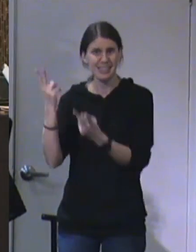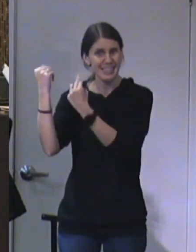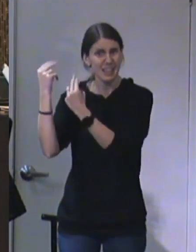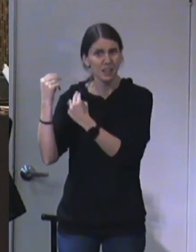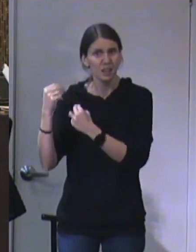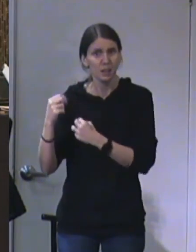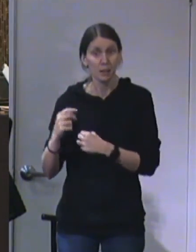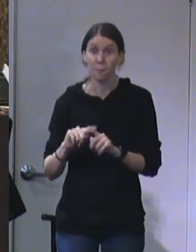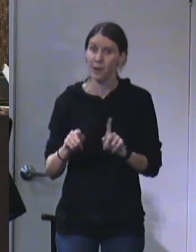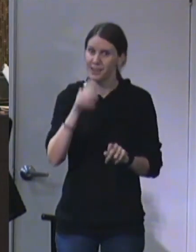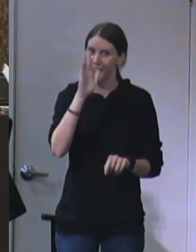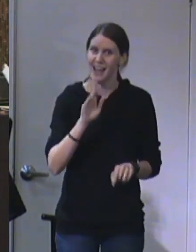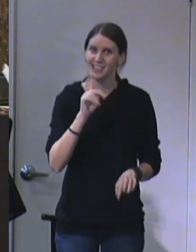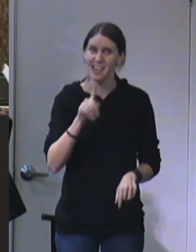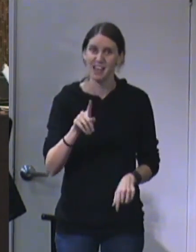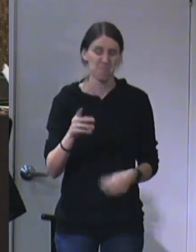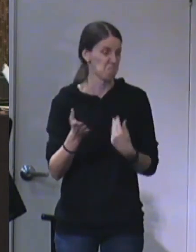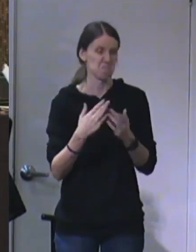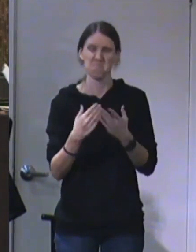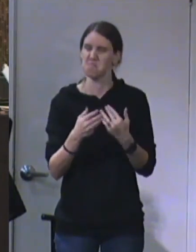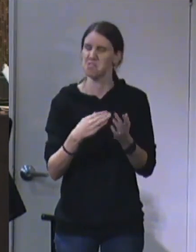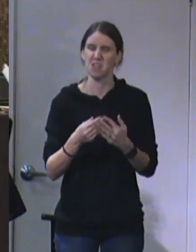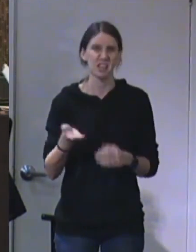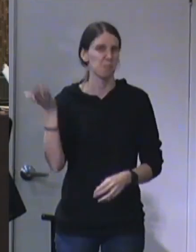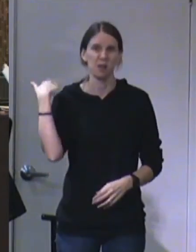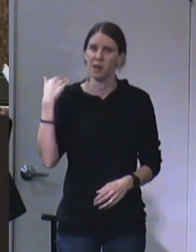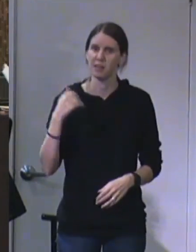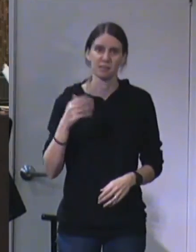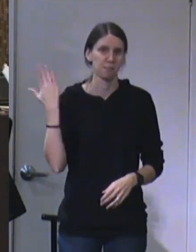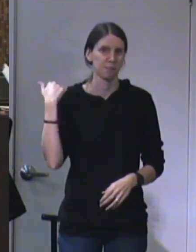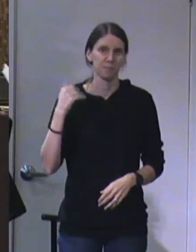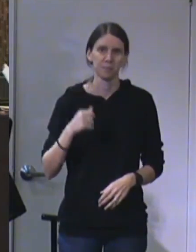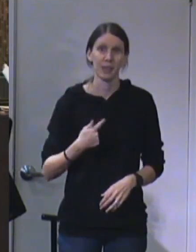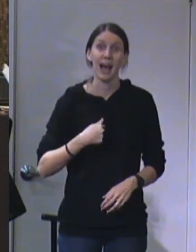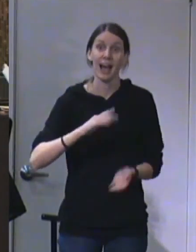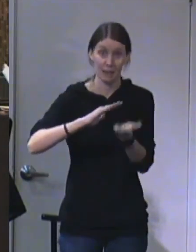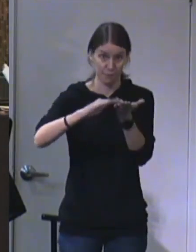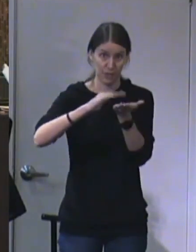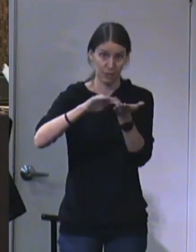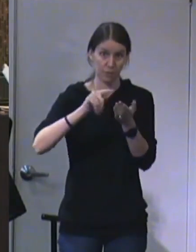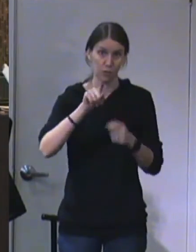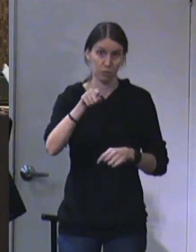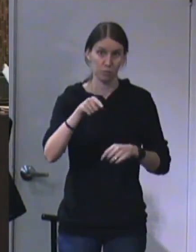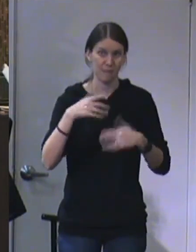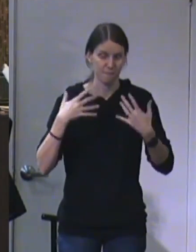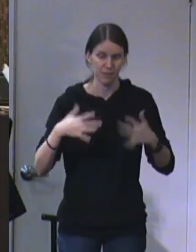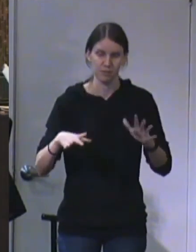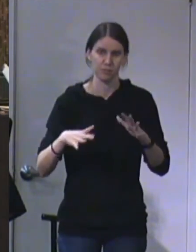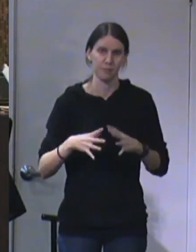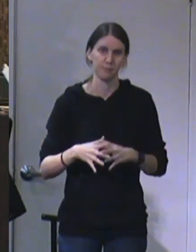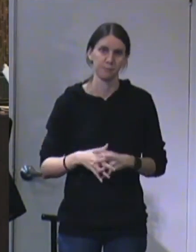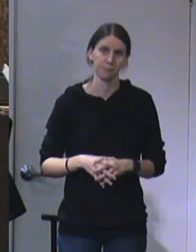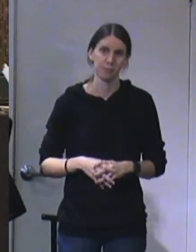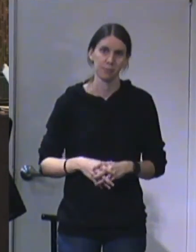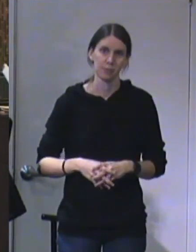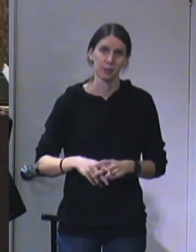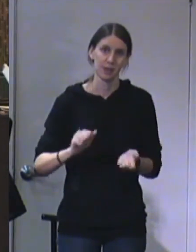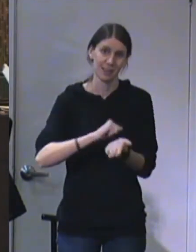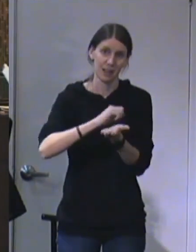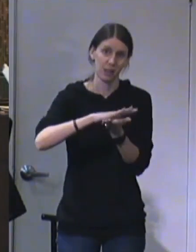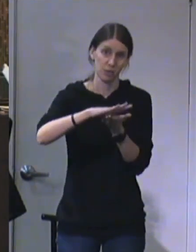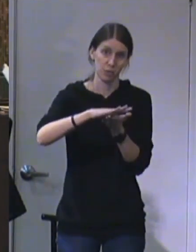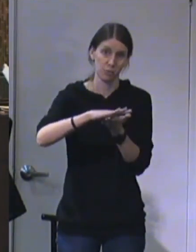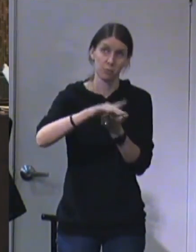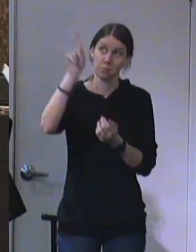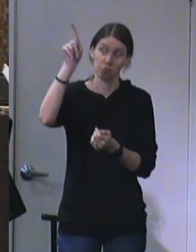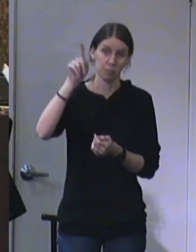And this is God saying, it doesn't matter who you were, I have forgiven you, I have